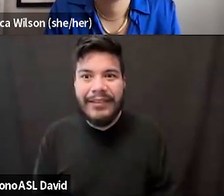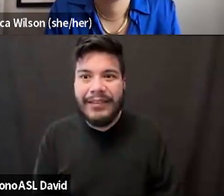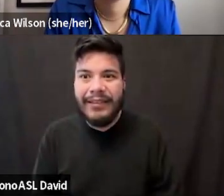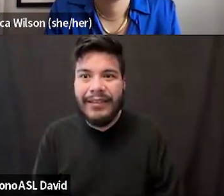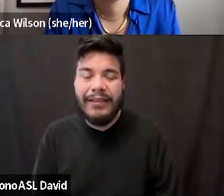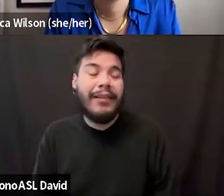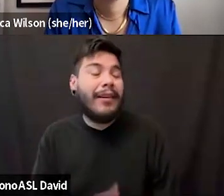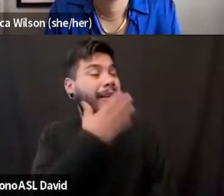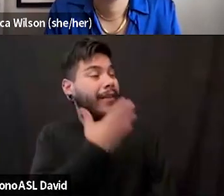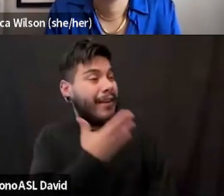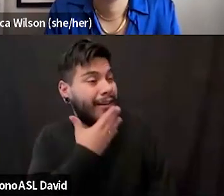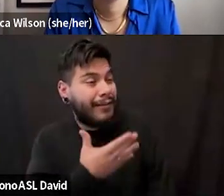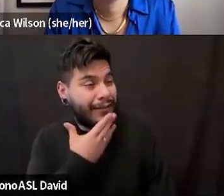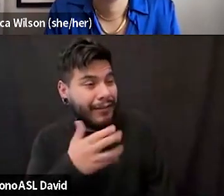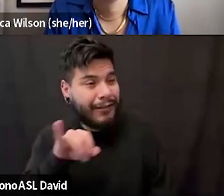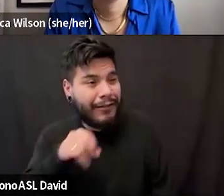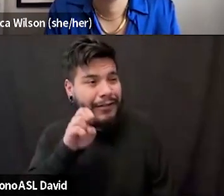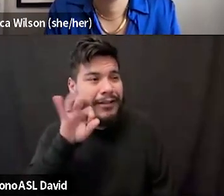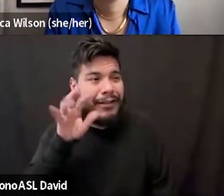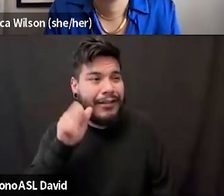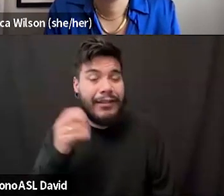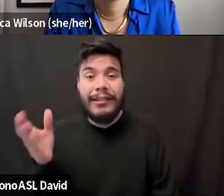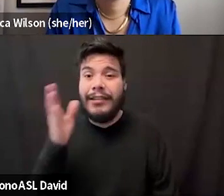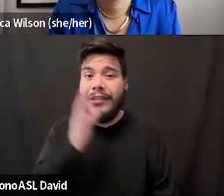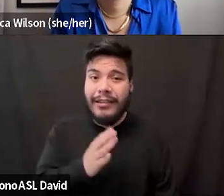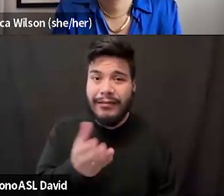Thanks. Thanks, Jessica. Chef, will you go next?